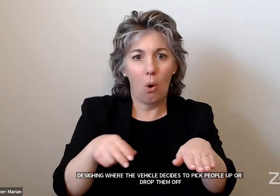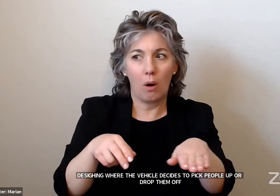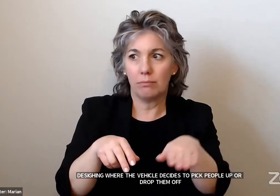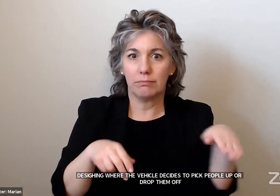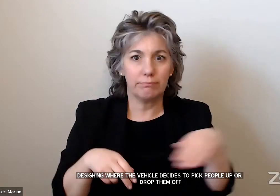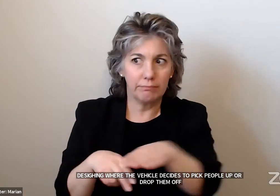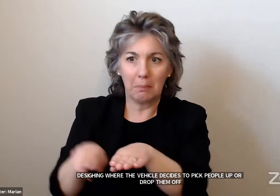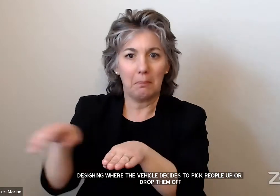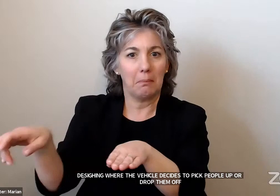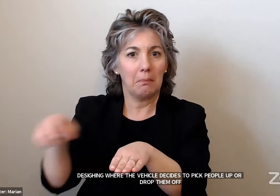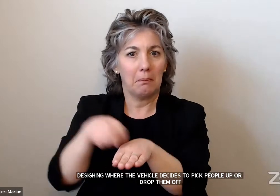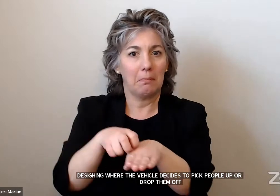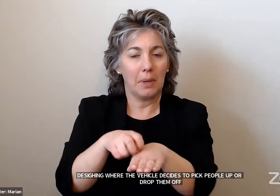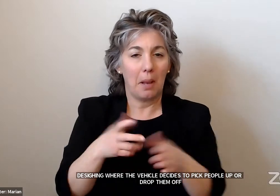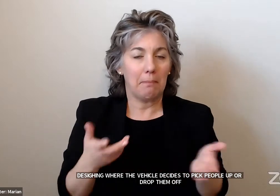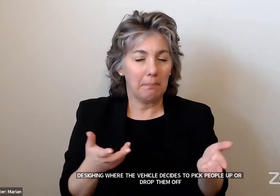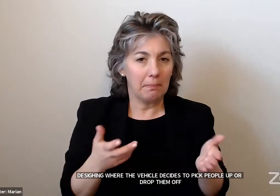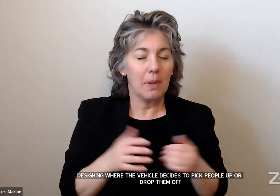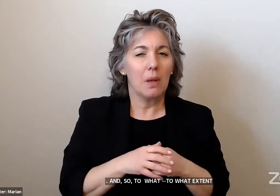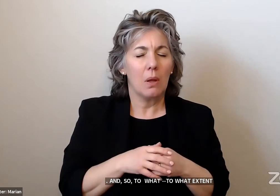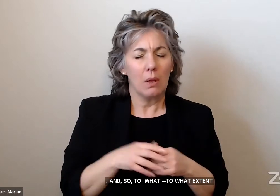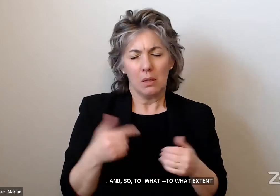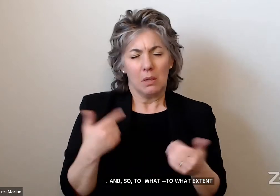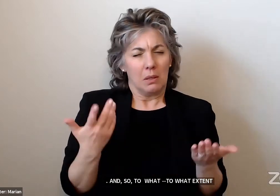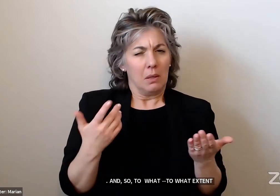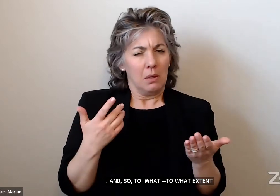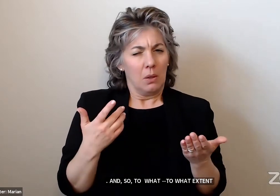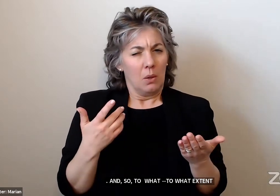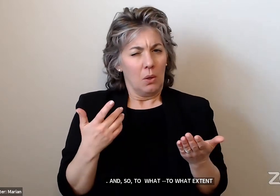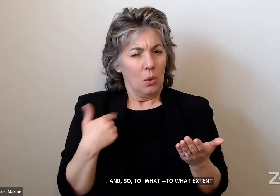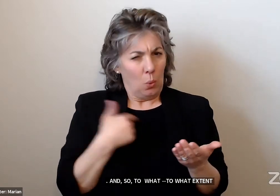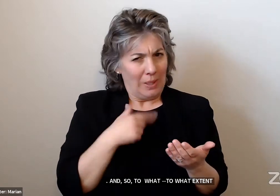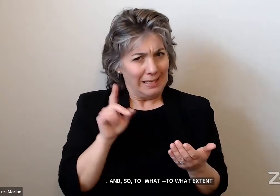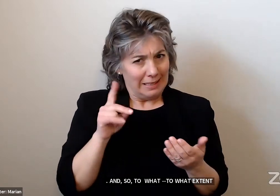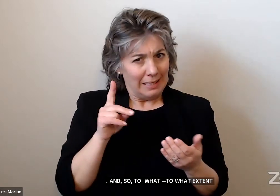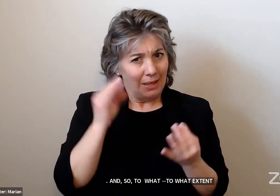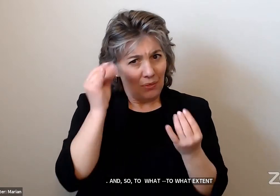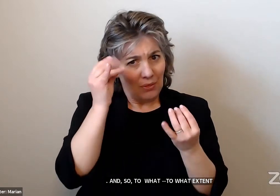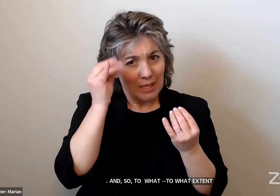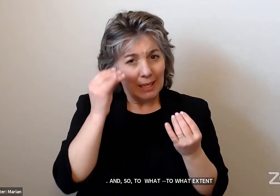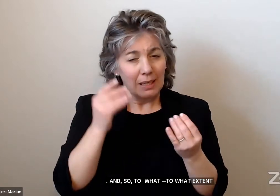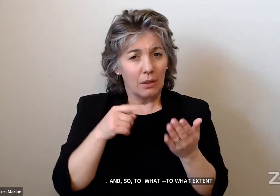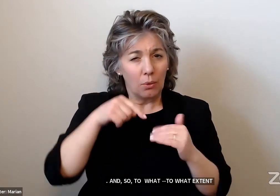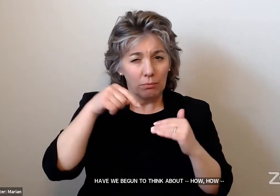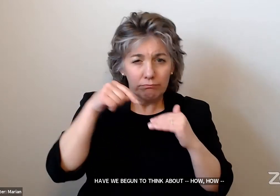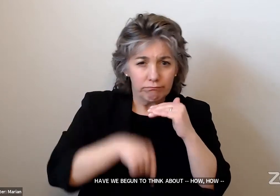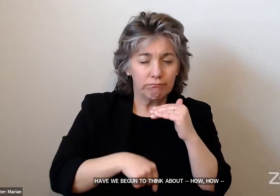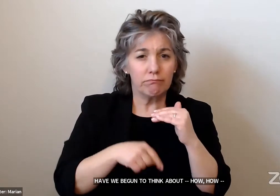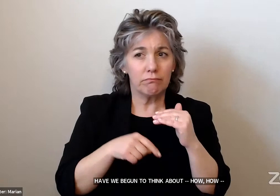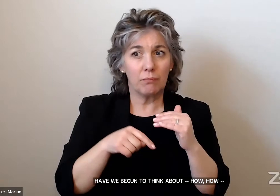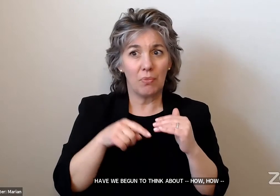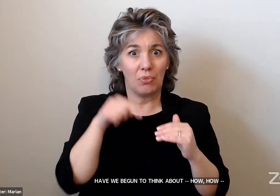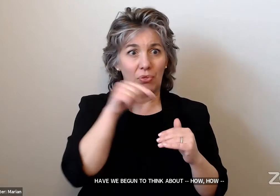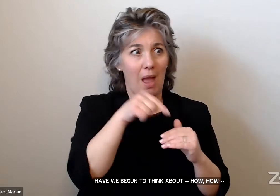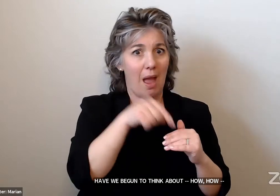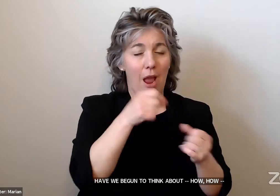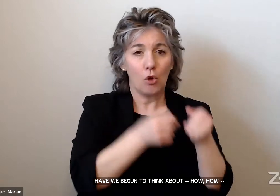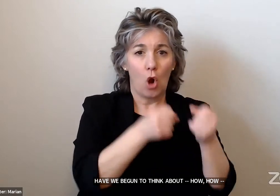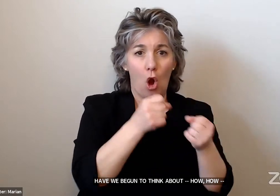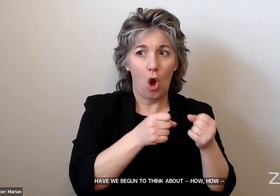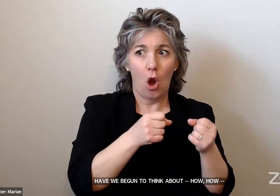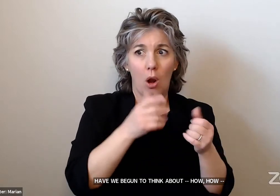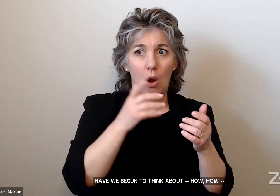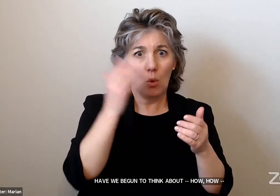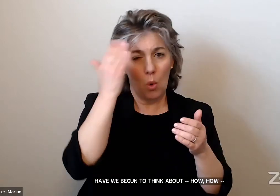extent have we begun to think about how the vehicle will identify safe places to